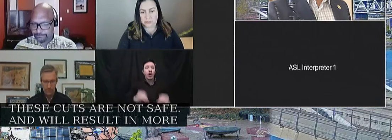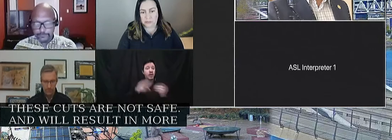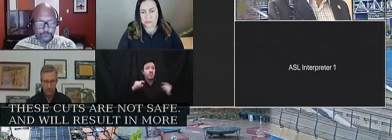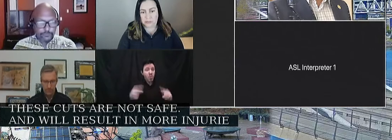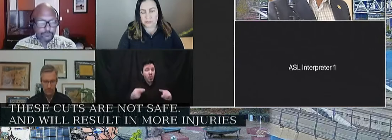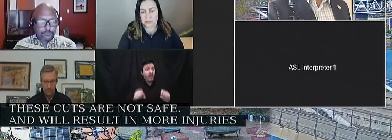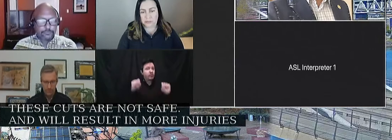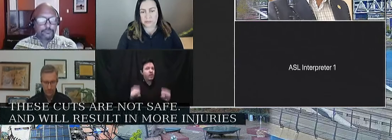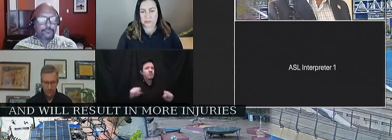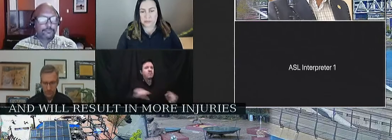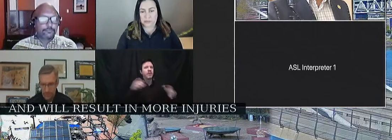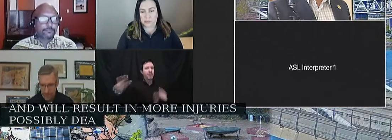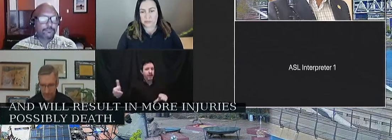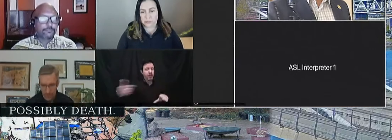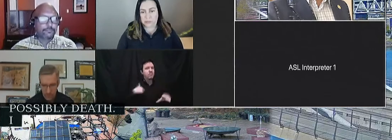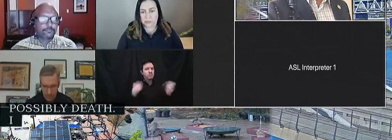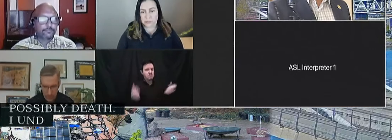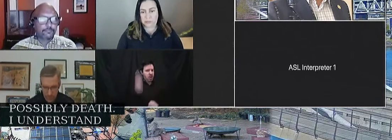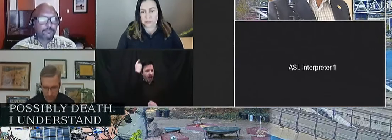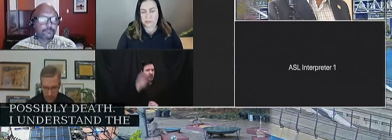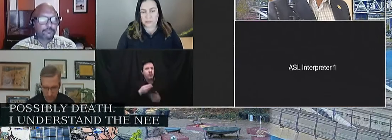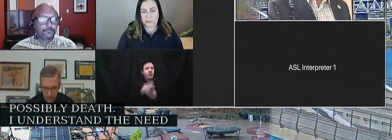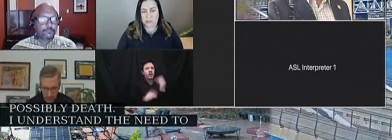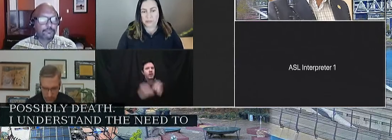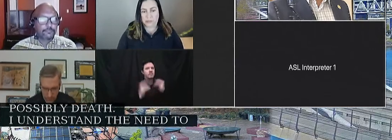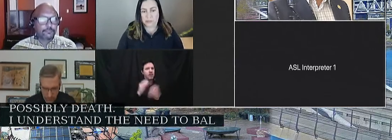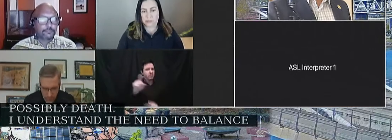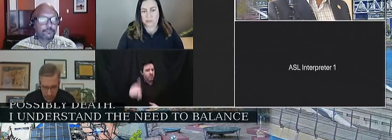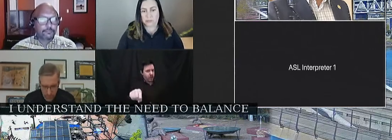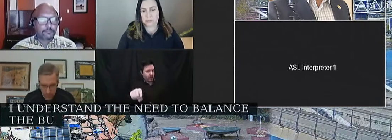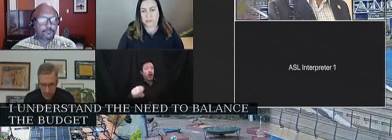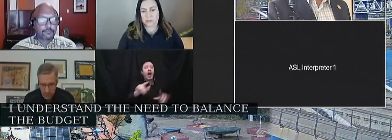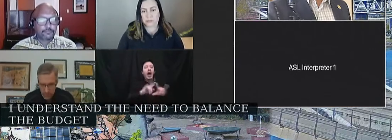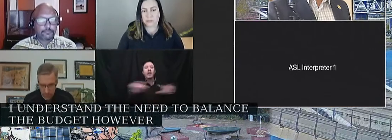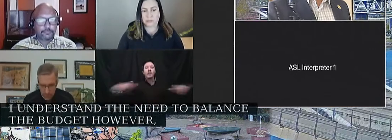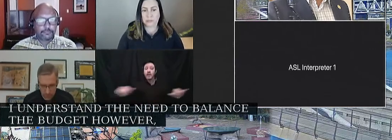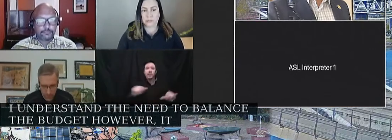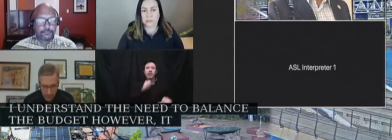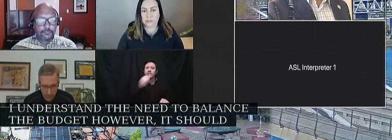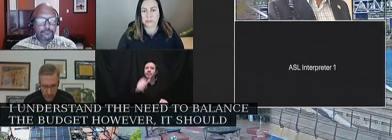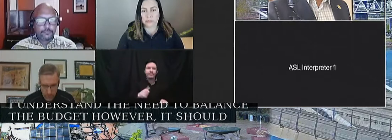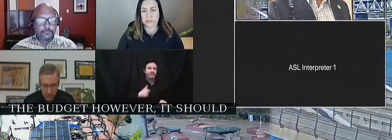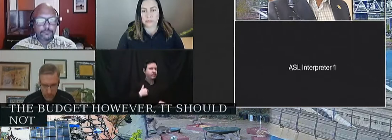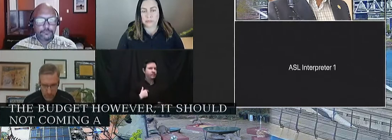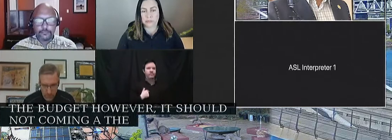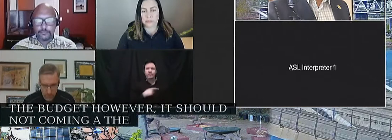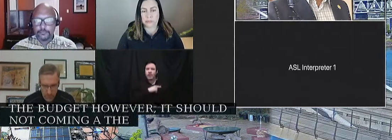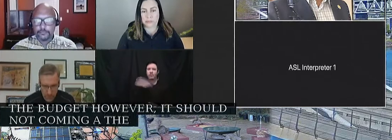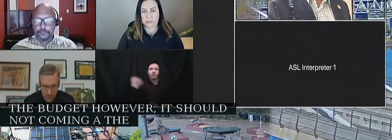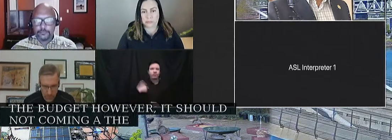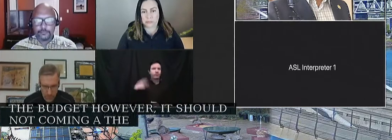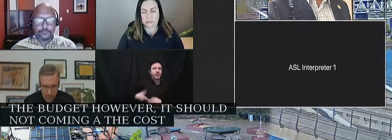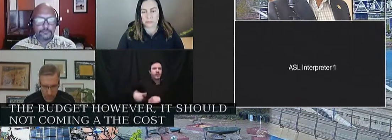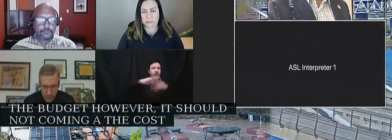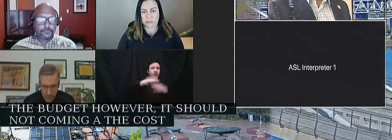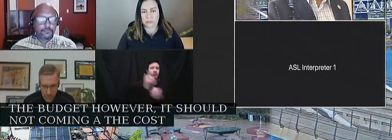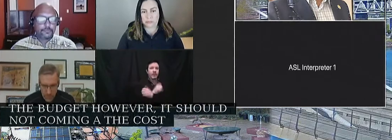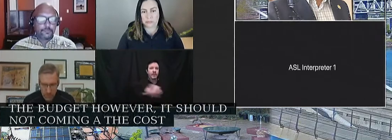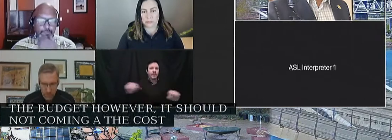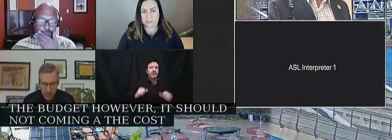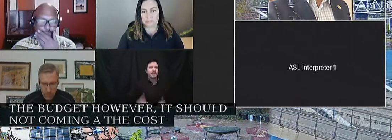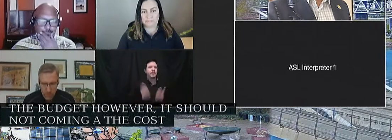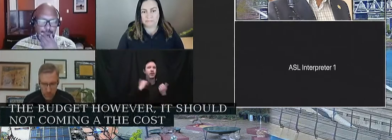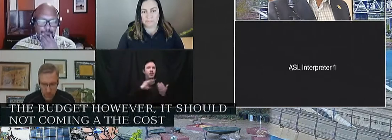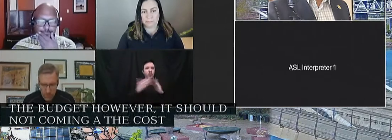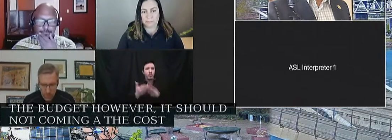I understand the need to balance the budget. However, it should not come at the cost of Portland firefighters and the safety of residents,